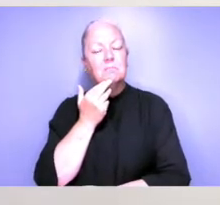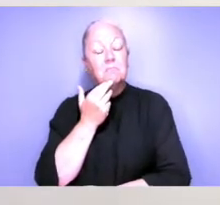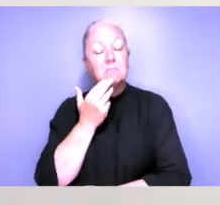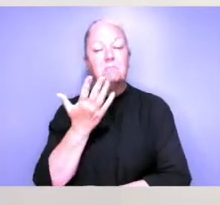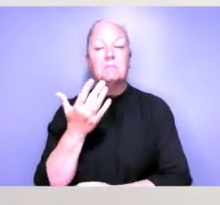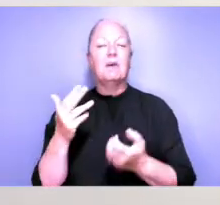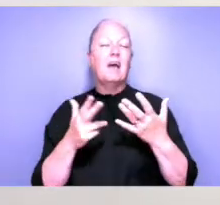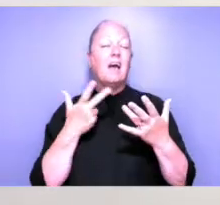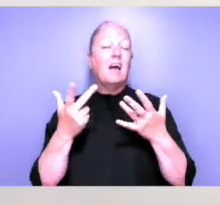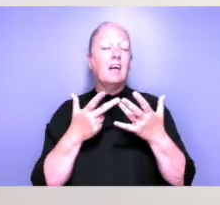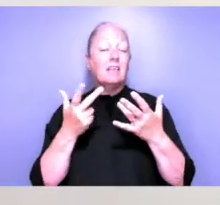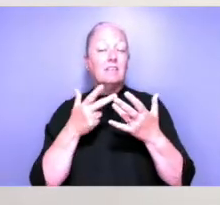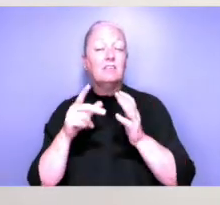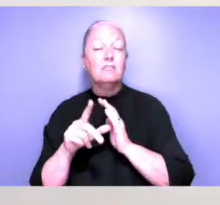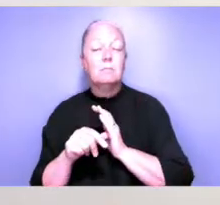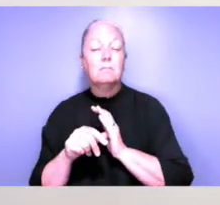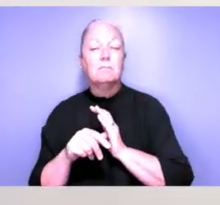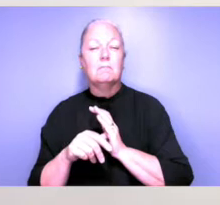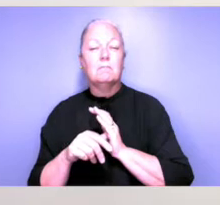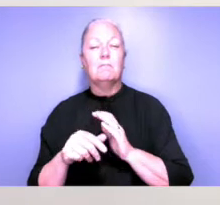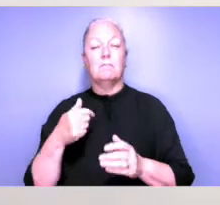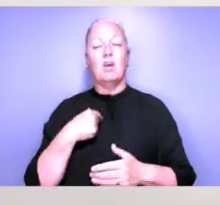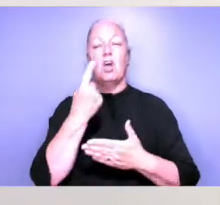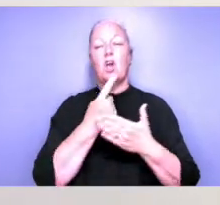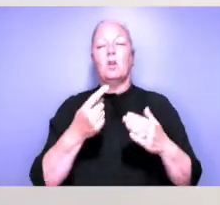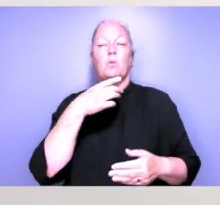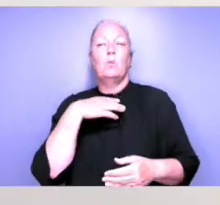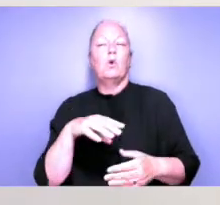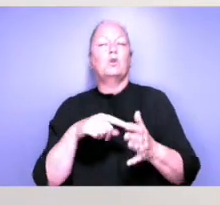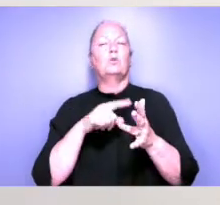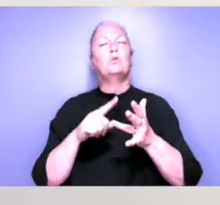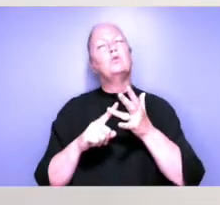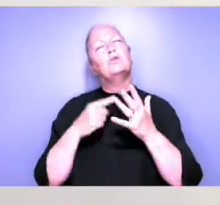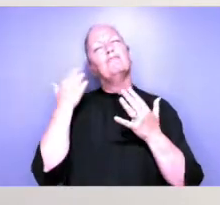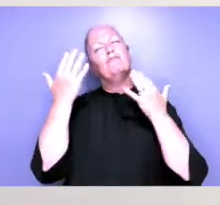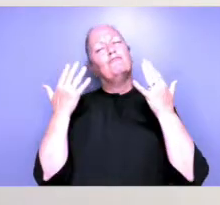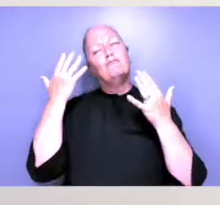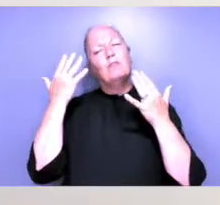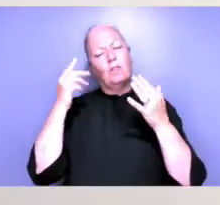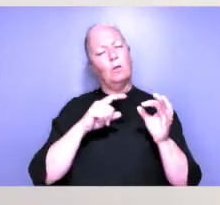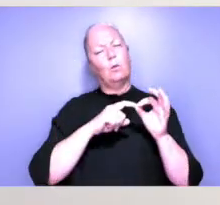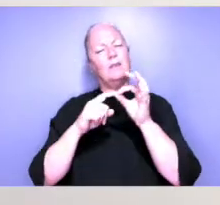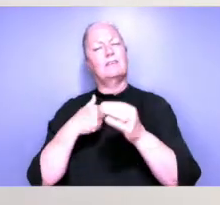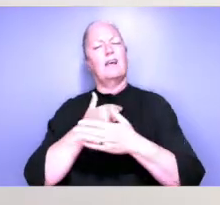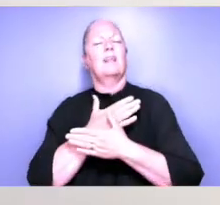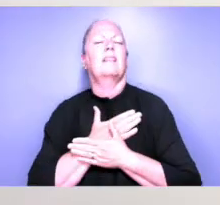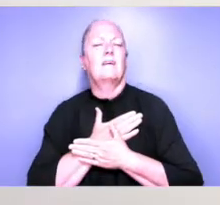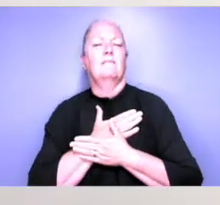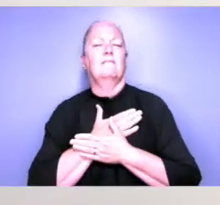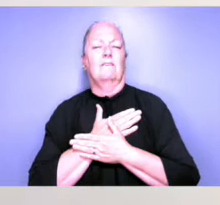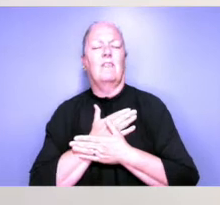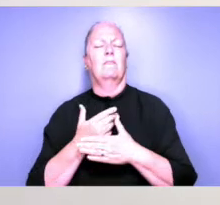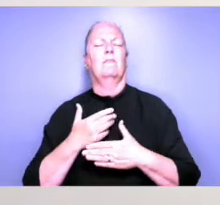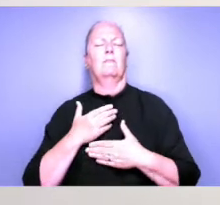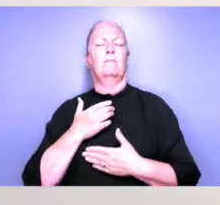other times I just want to reflect back to the queers that I love, the joy that we